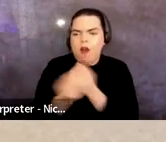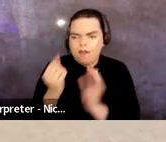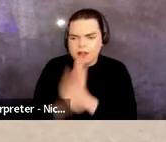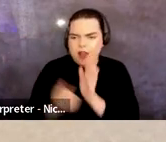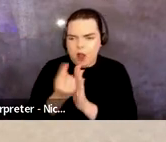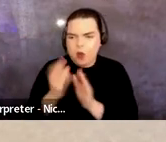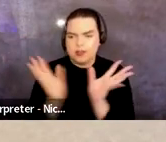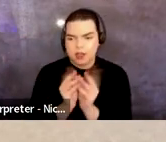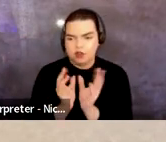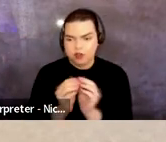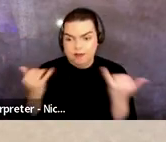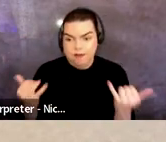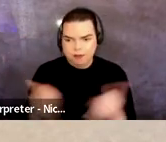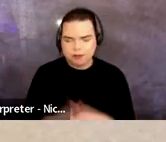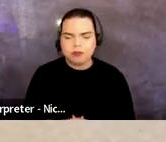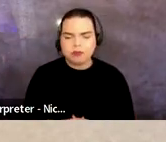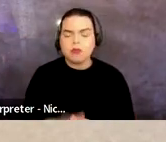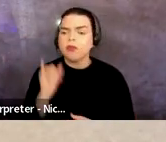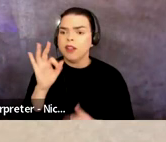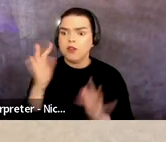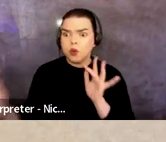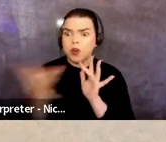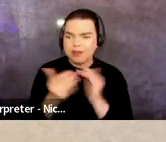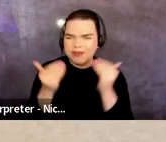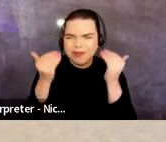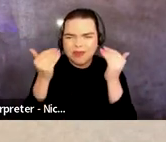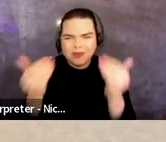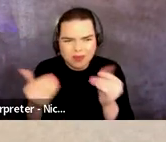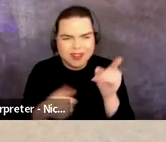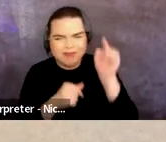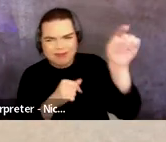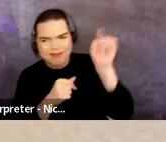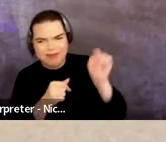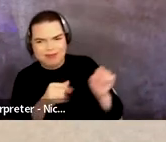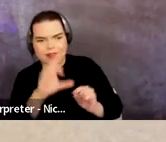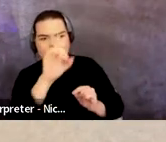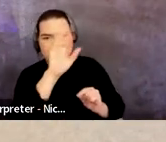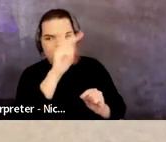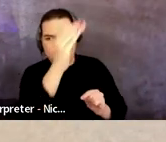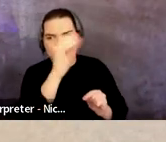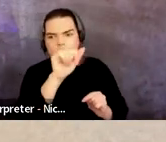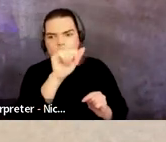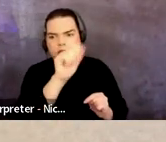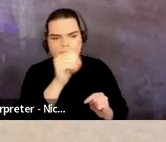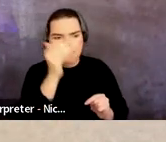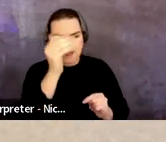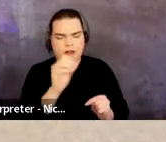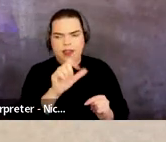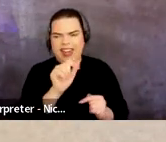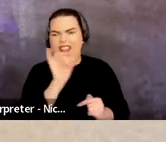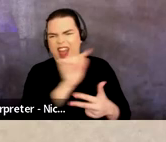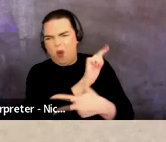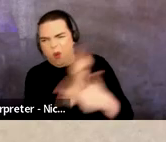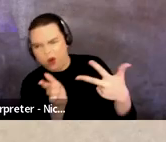We do ask that if you are reaching out please reach out to the names listed first and last. Derek Shorts